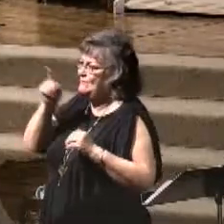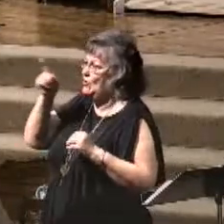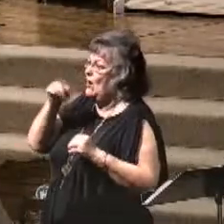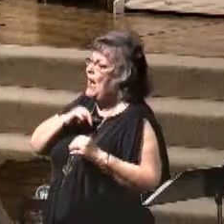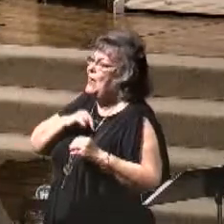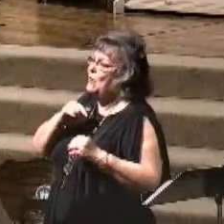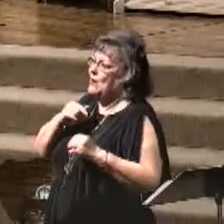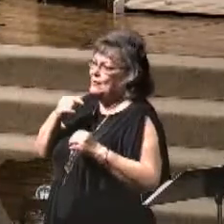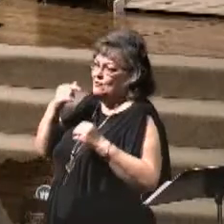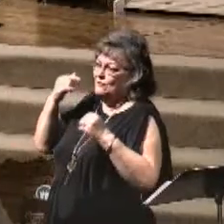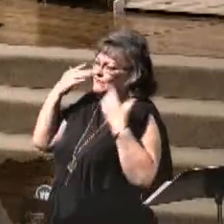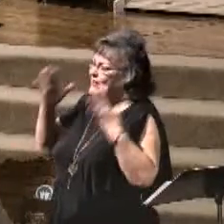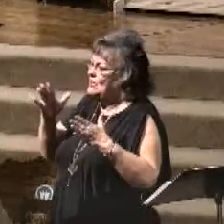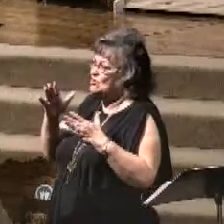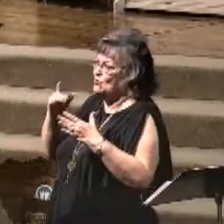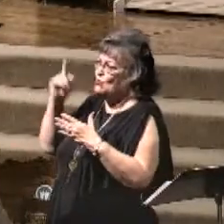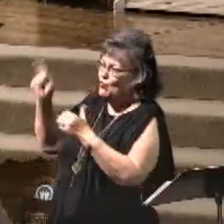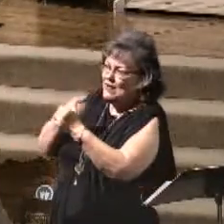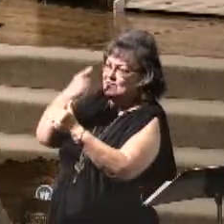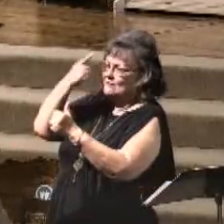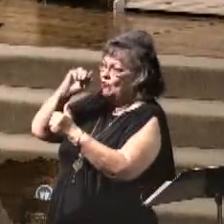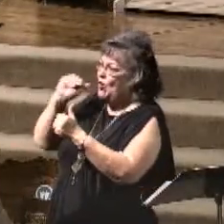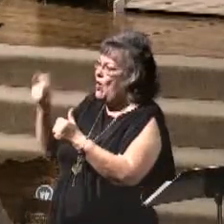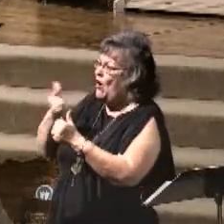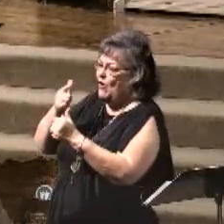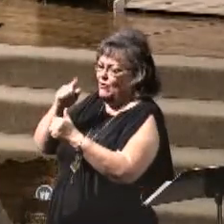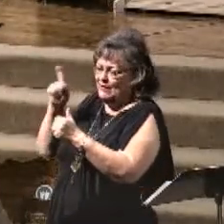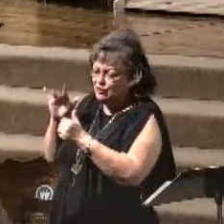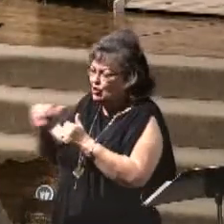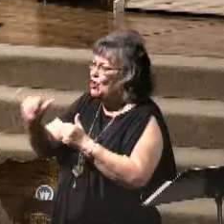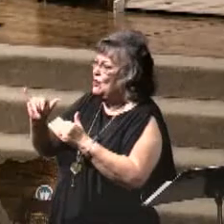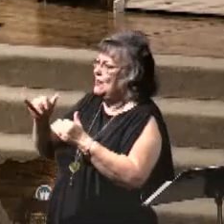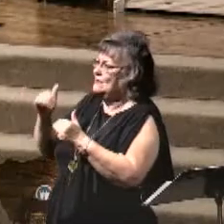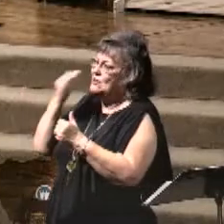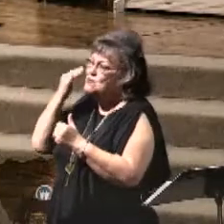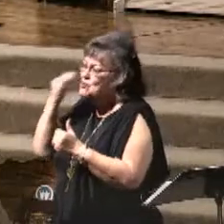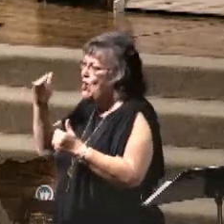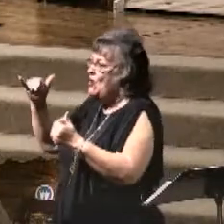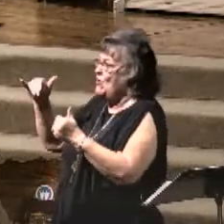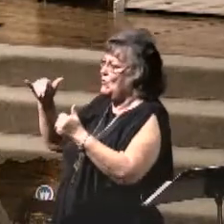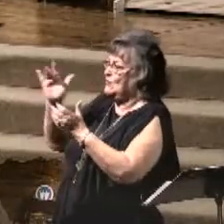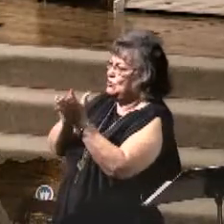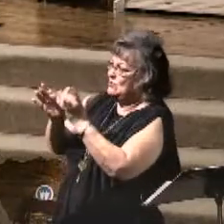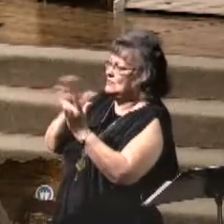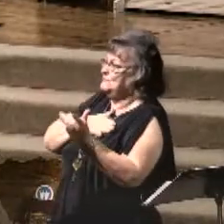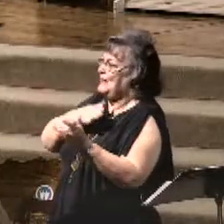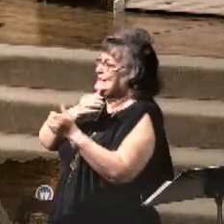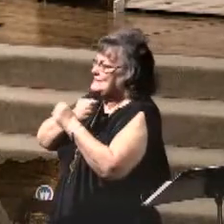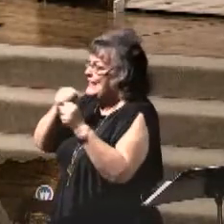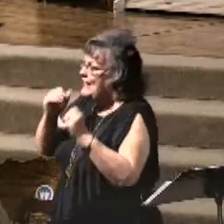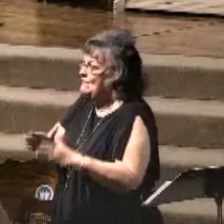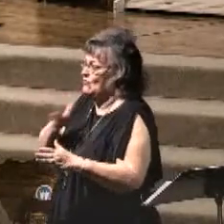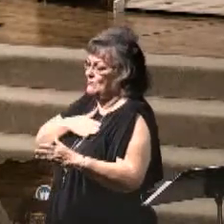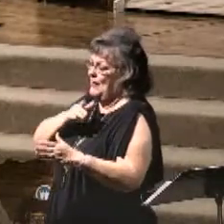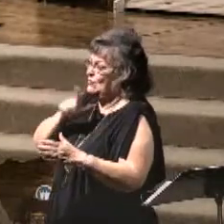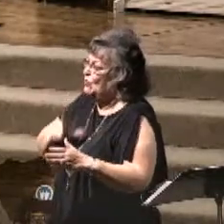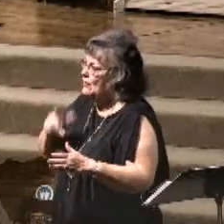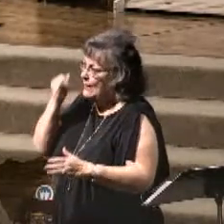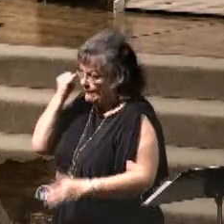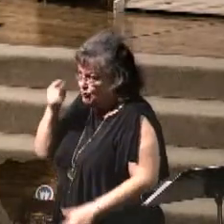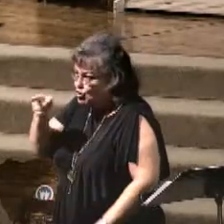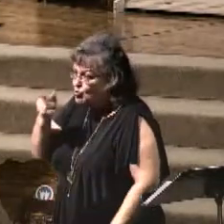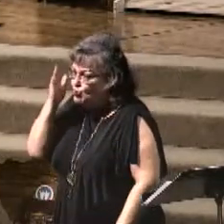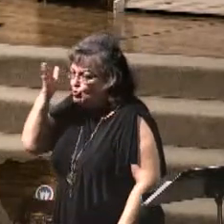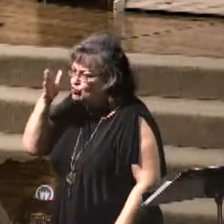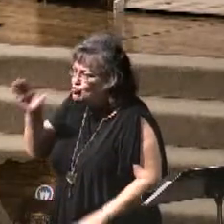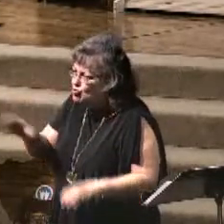once and for all, for all of eternity, to know that heaven's my home. Jesus is my Savior. He's my Lord. If you'll do that